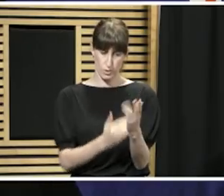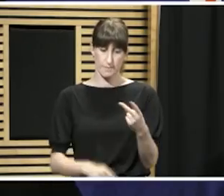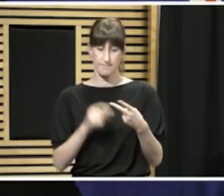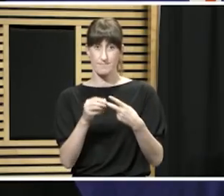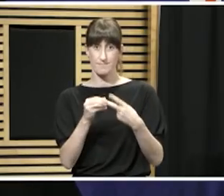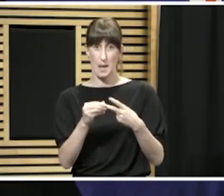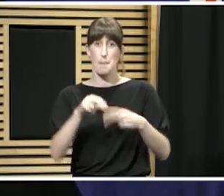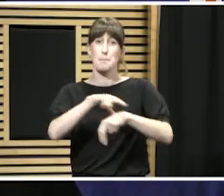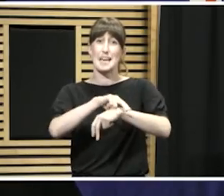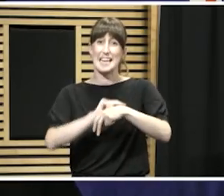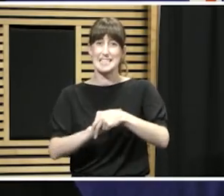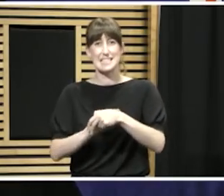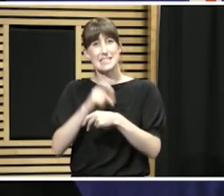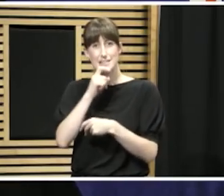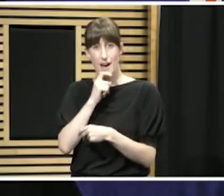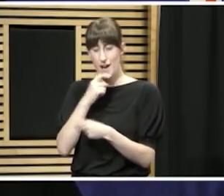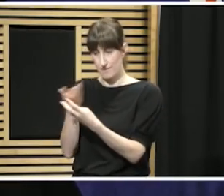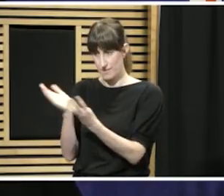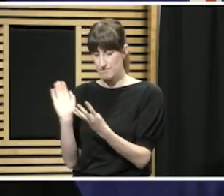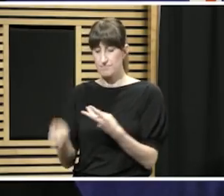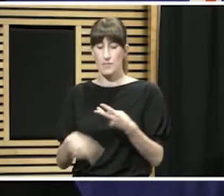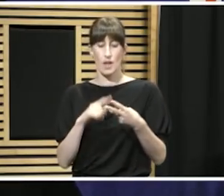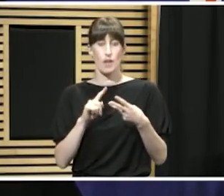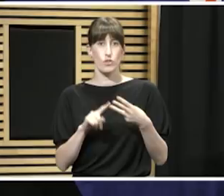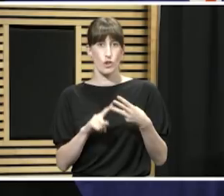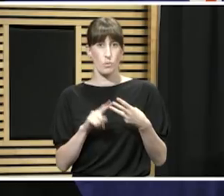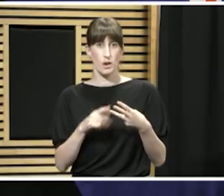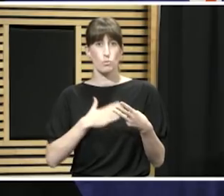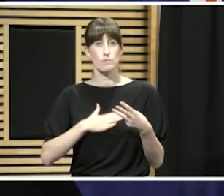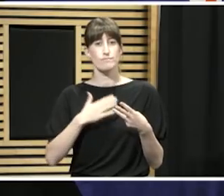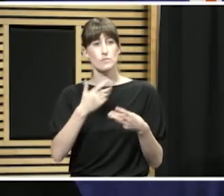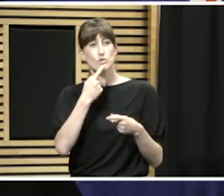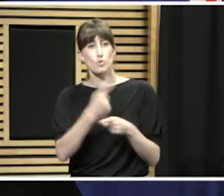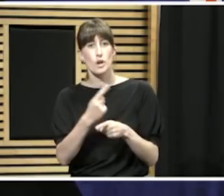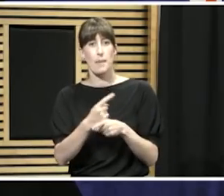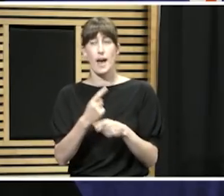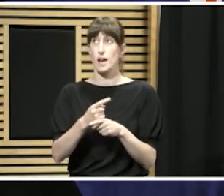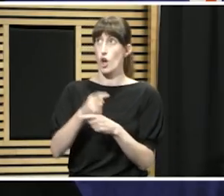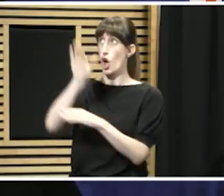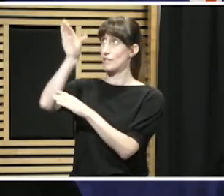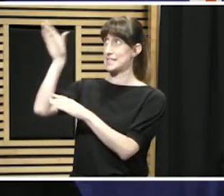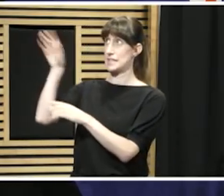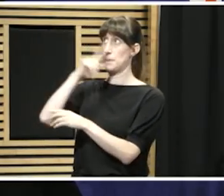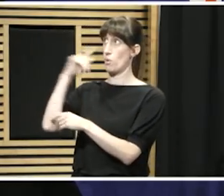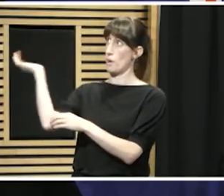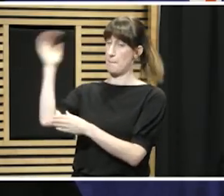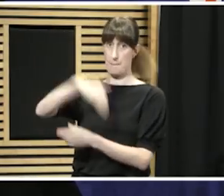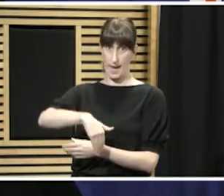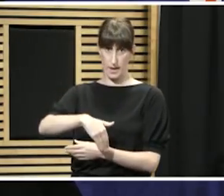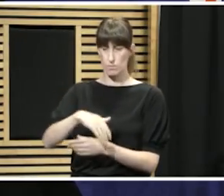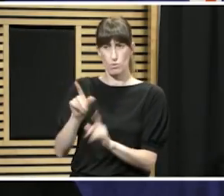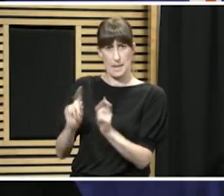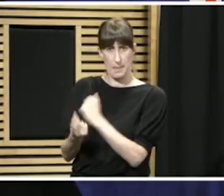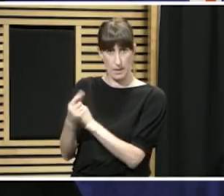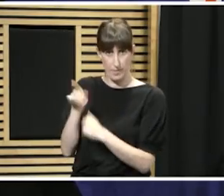nationally. And third thing is to talk about how we're going with the returning New Zealanders. First off, in terms